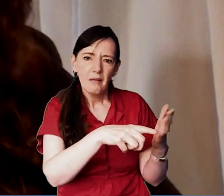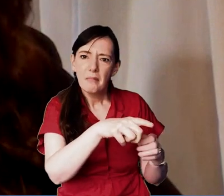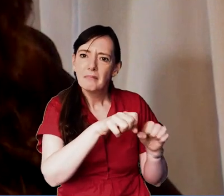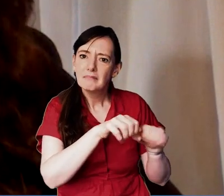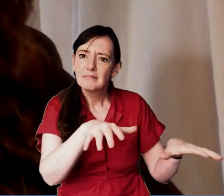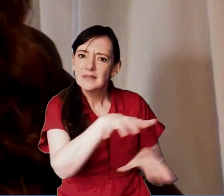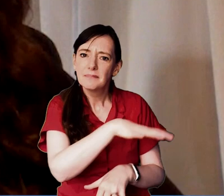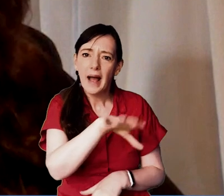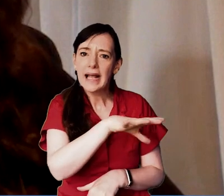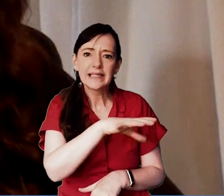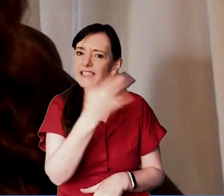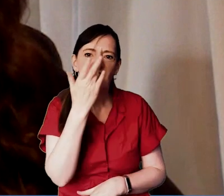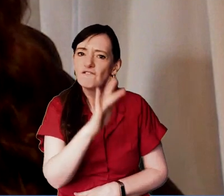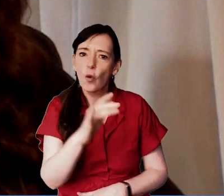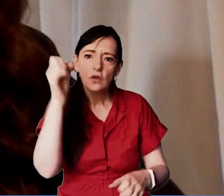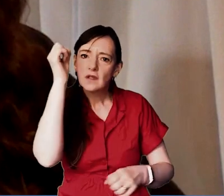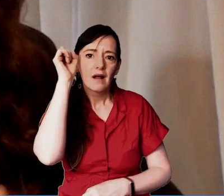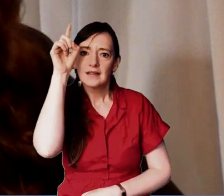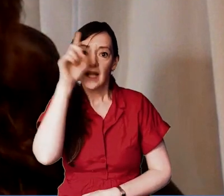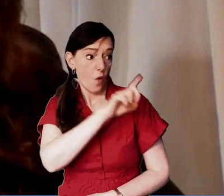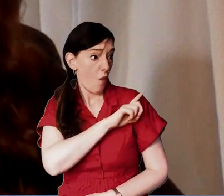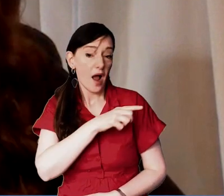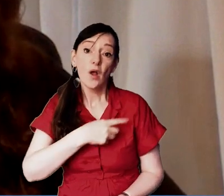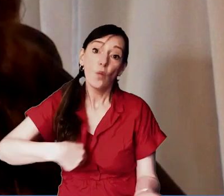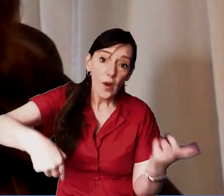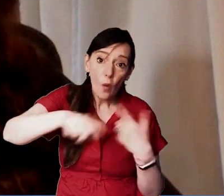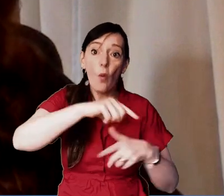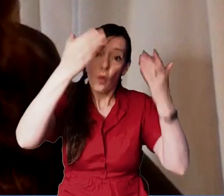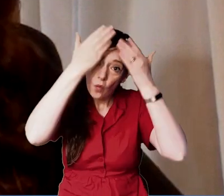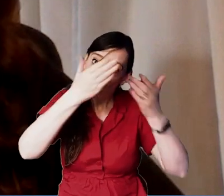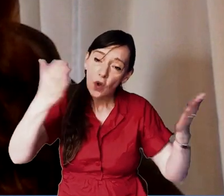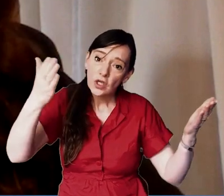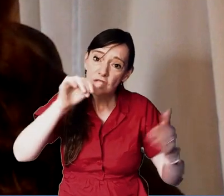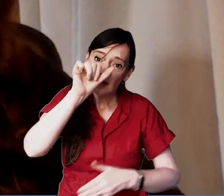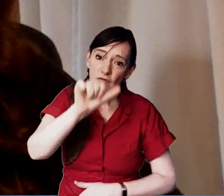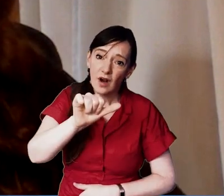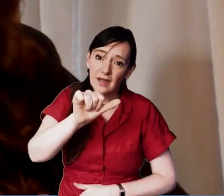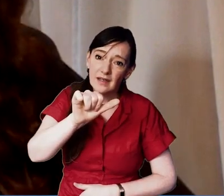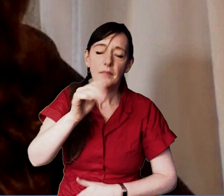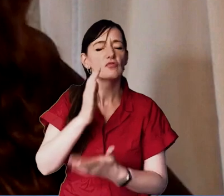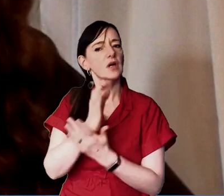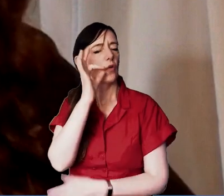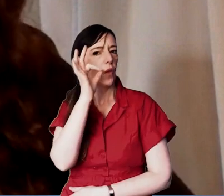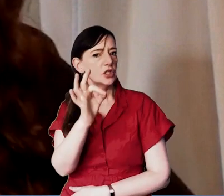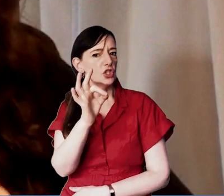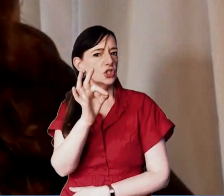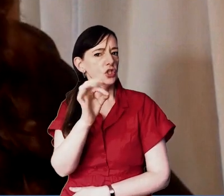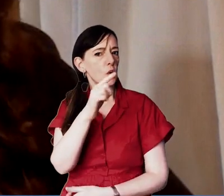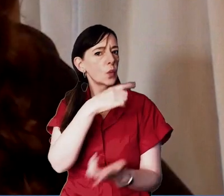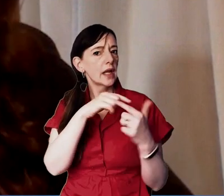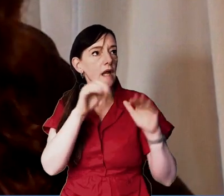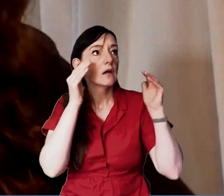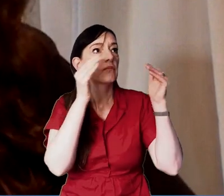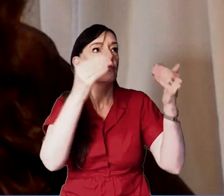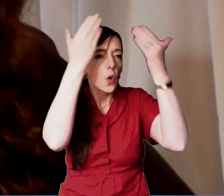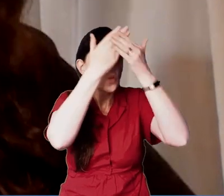devastating deceptions of late modernity because we're all worshippers aren't we the only question is what